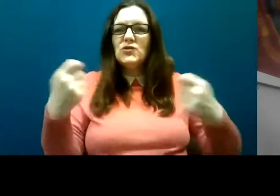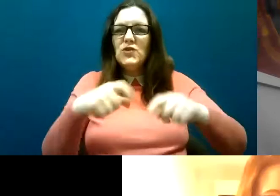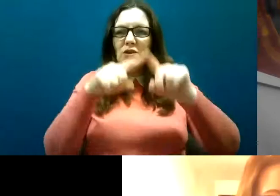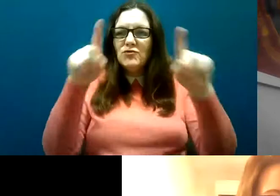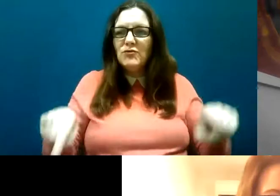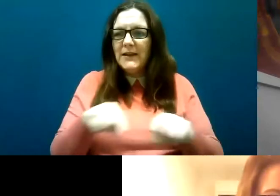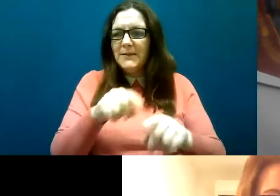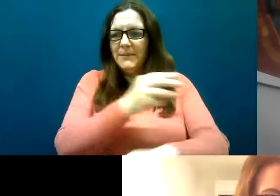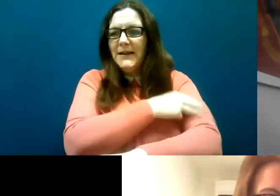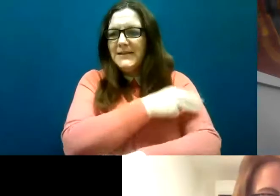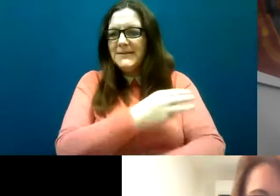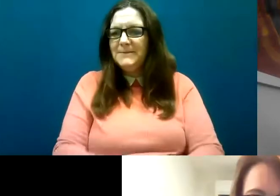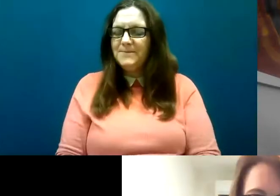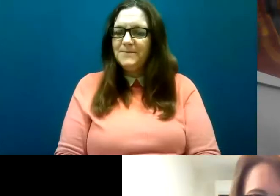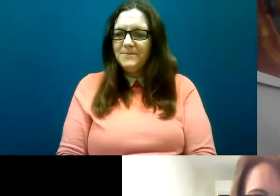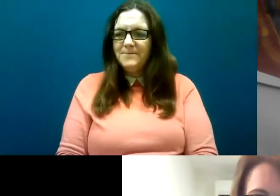please.